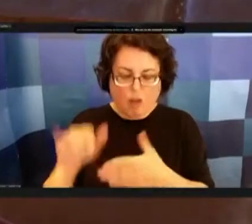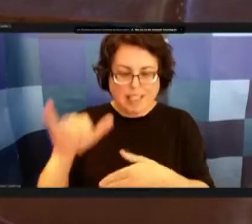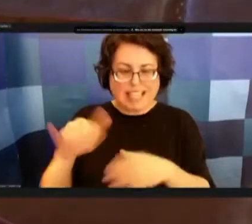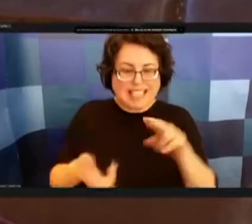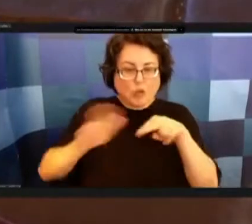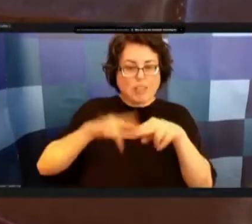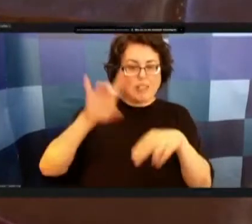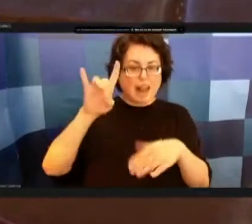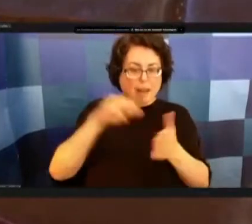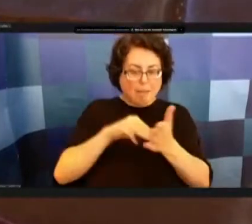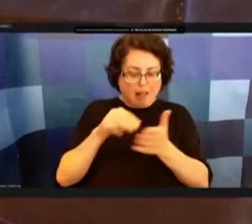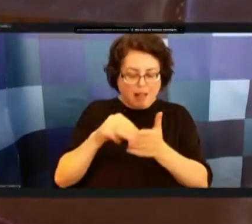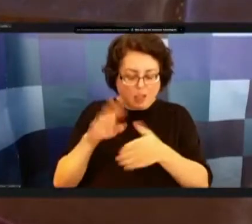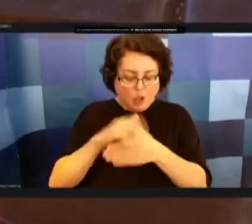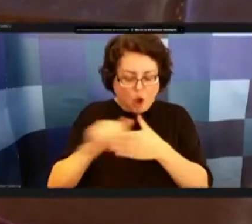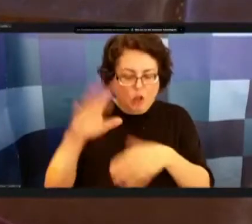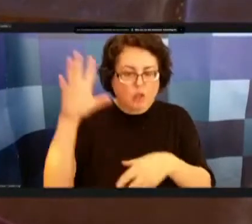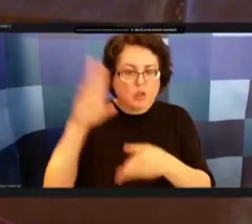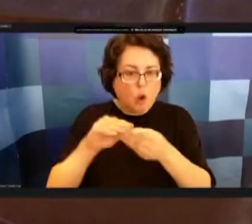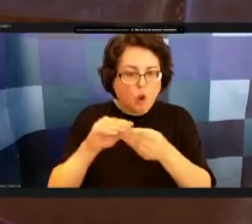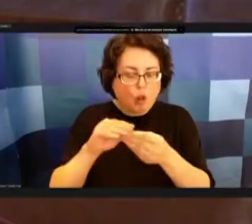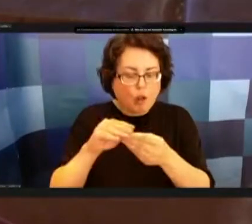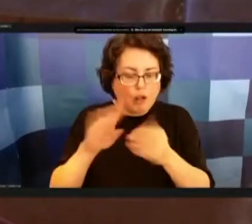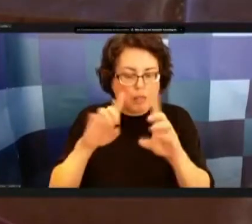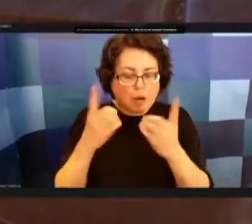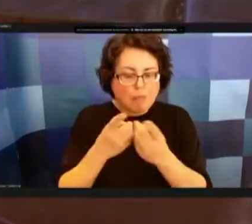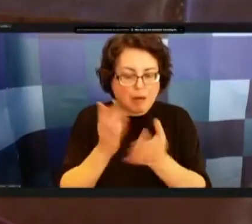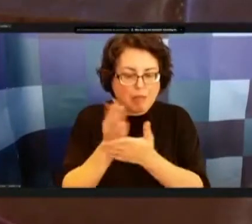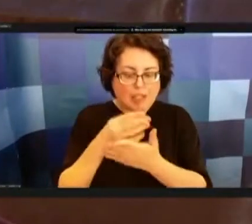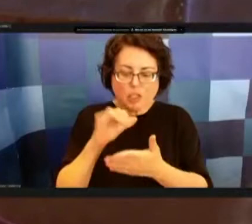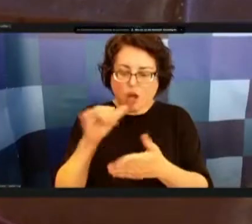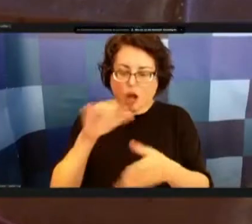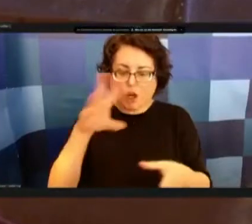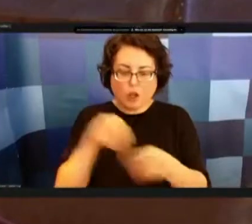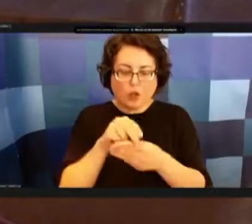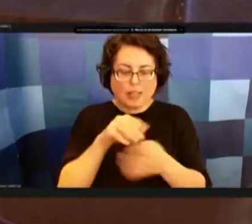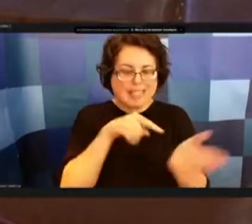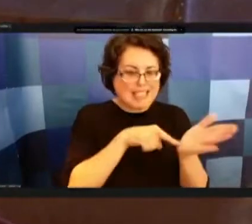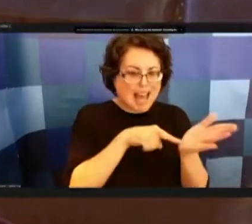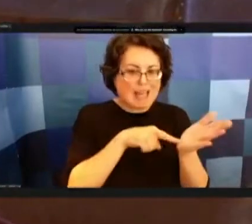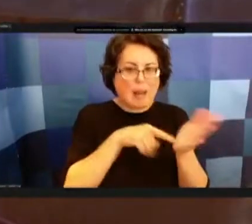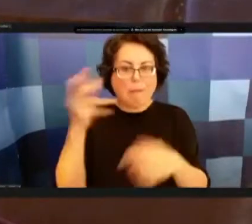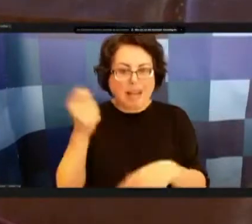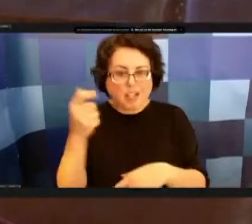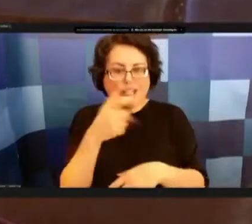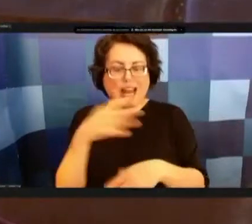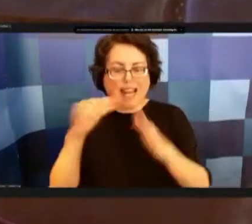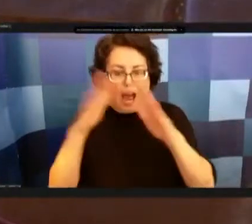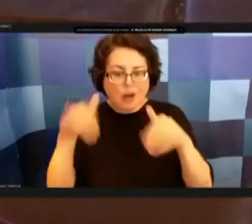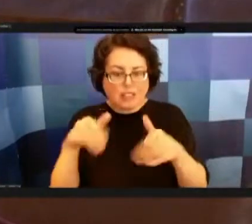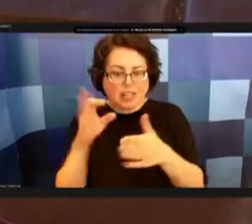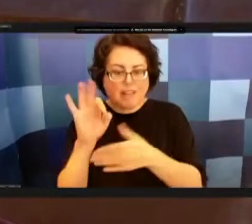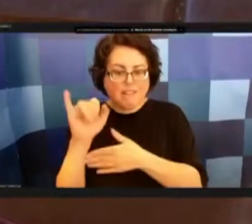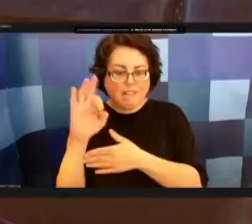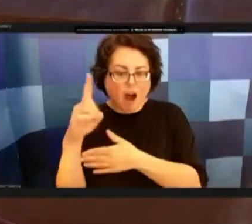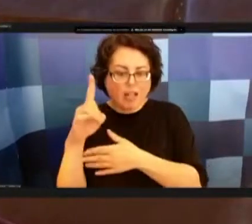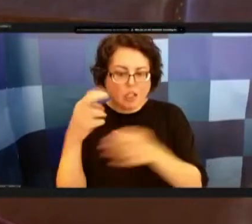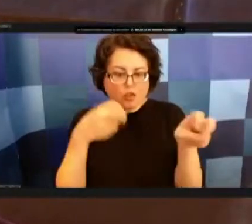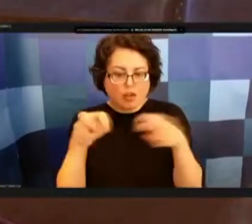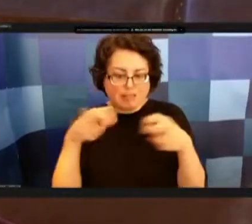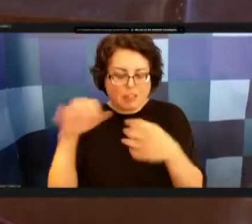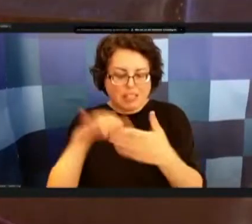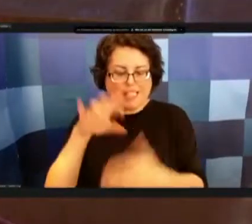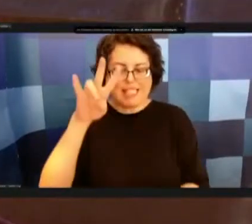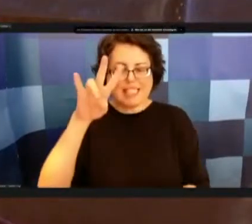total departmental budget not including debt pension and housing uh fund transfers uh is 7